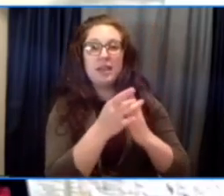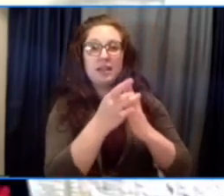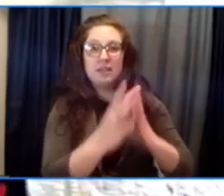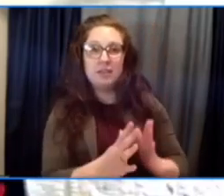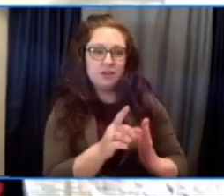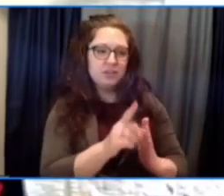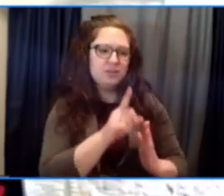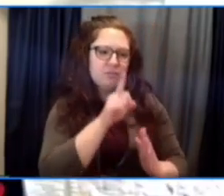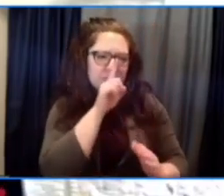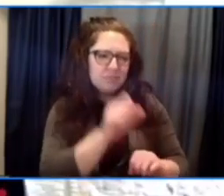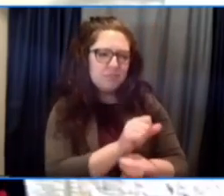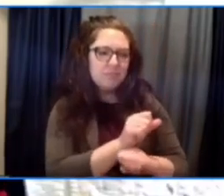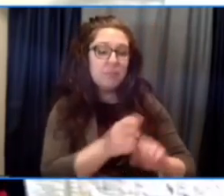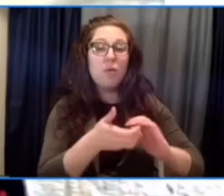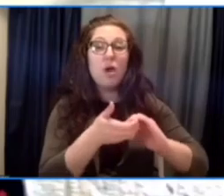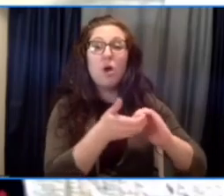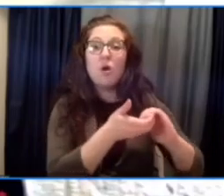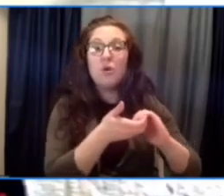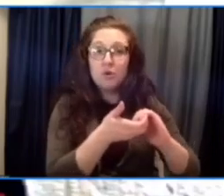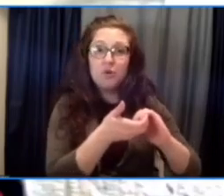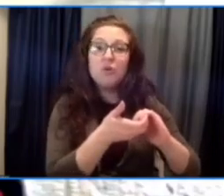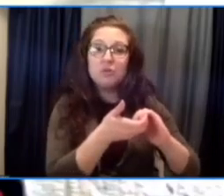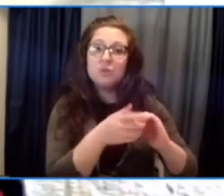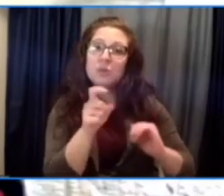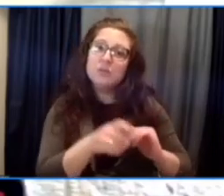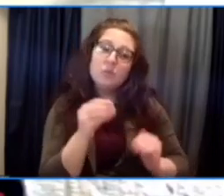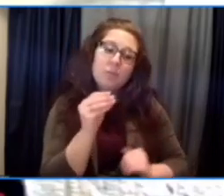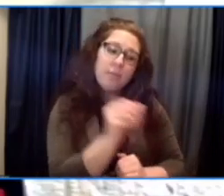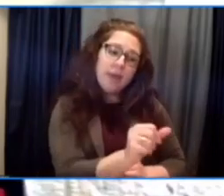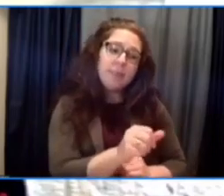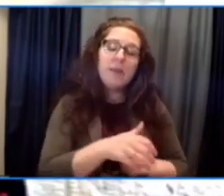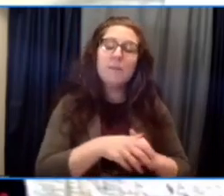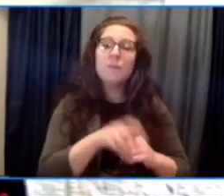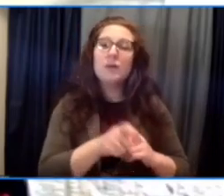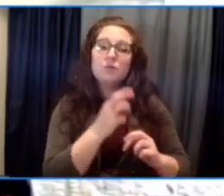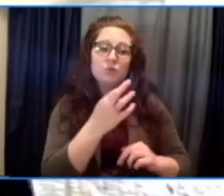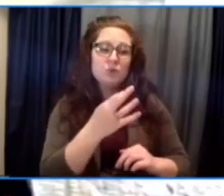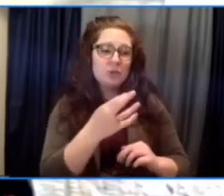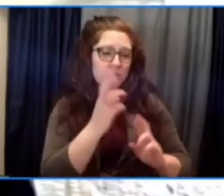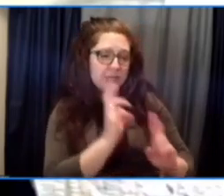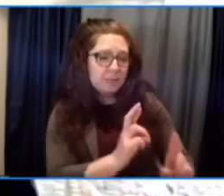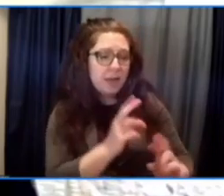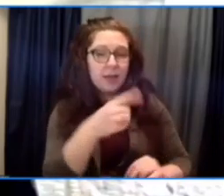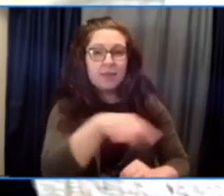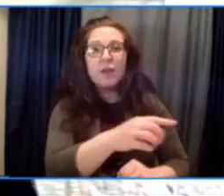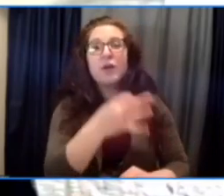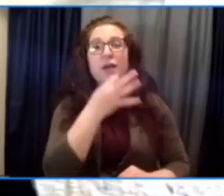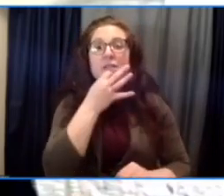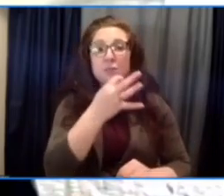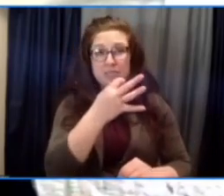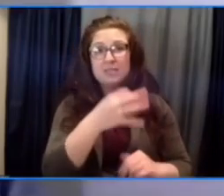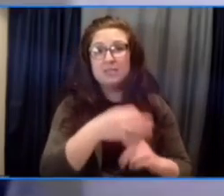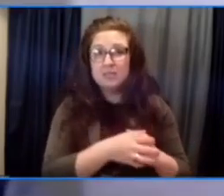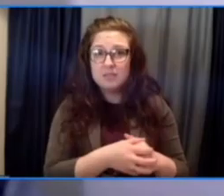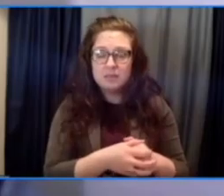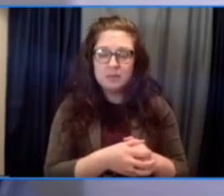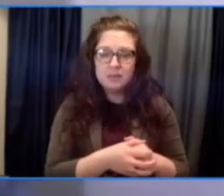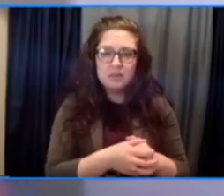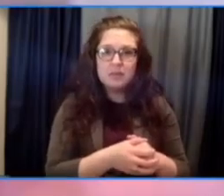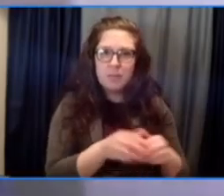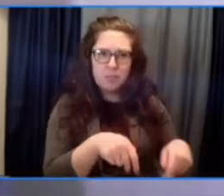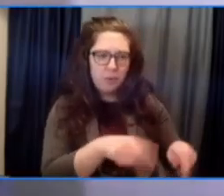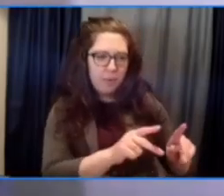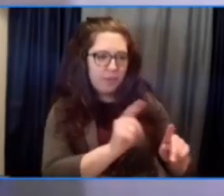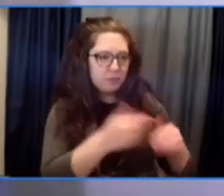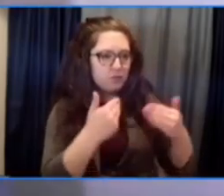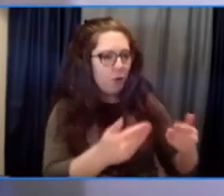work. And we have to compensate them for their expertise and allow them to make decisions over their work. Yeah, and you